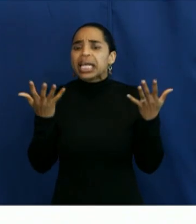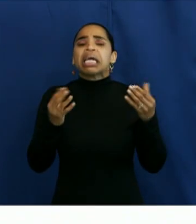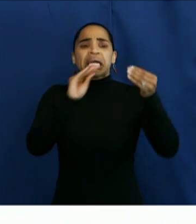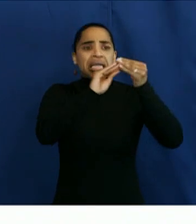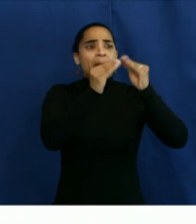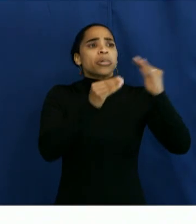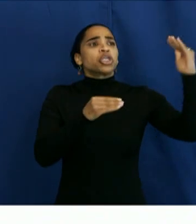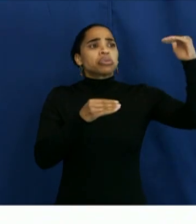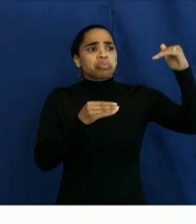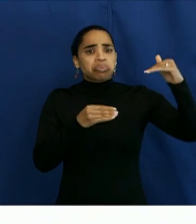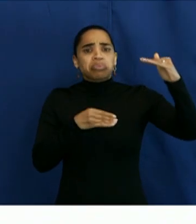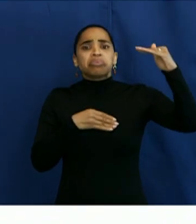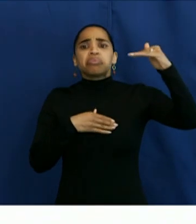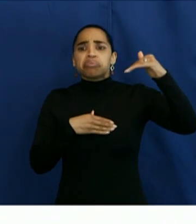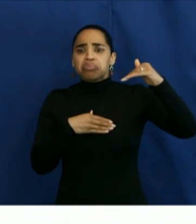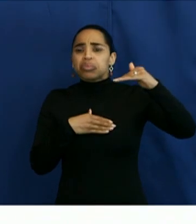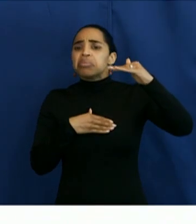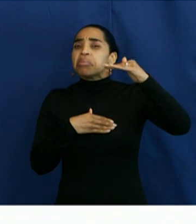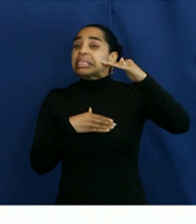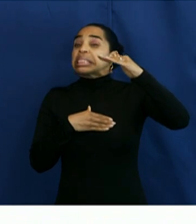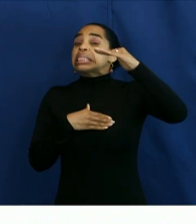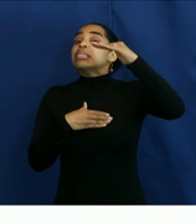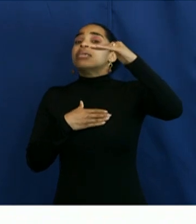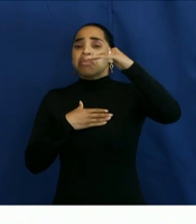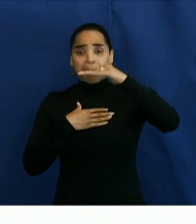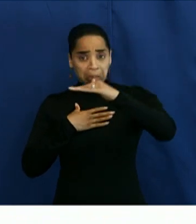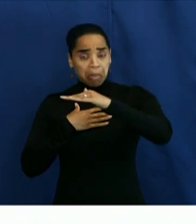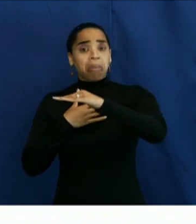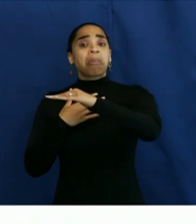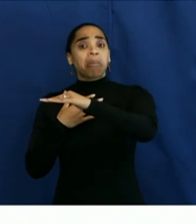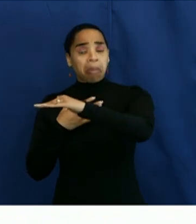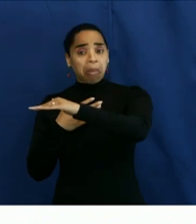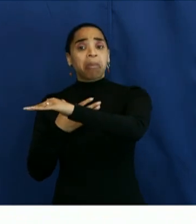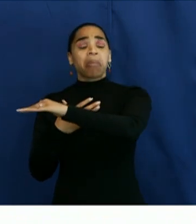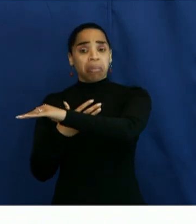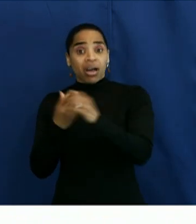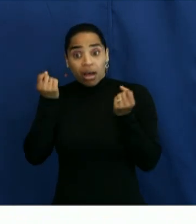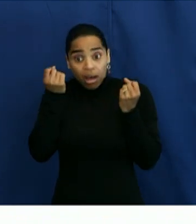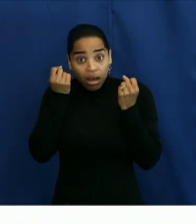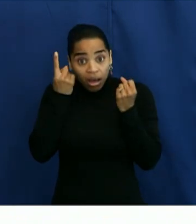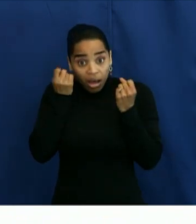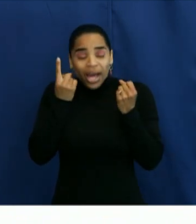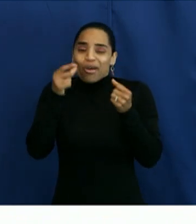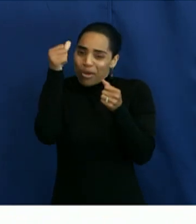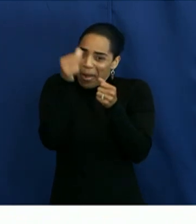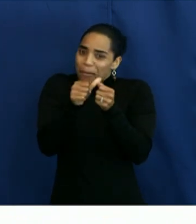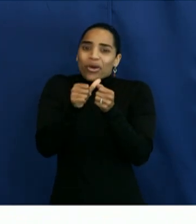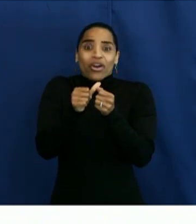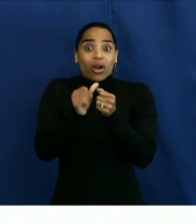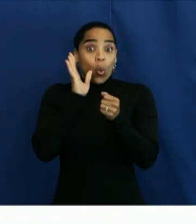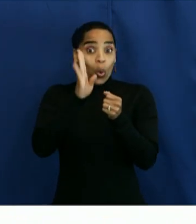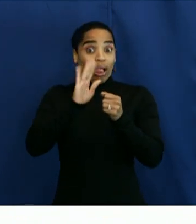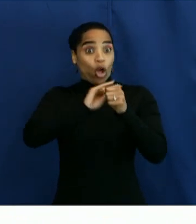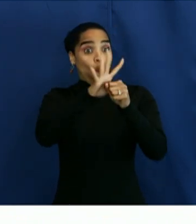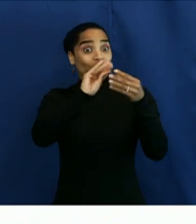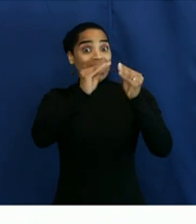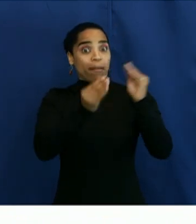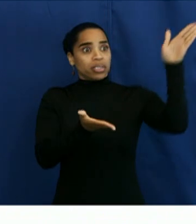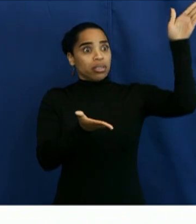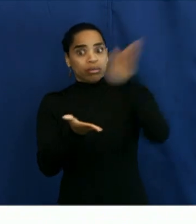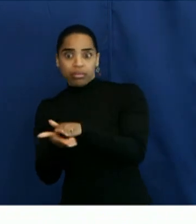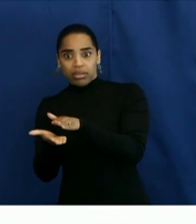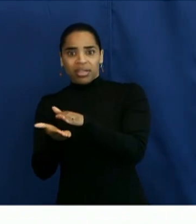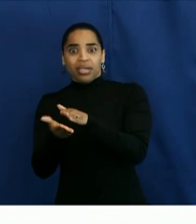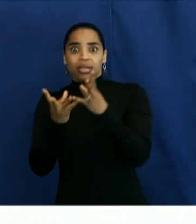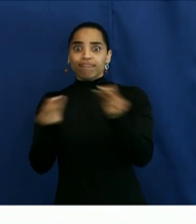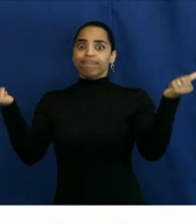steady. You have days where it, you know, blips up and down a little bit. But again, from the beginning, we've never said the day-to-day numbers. It's the trend line